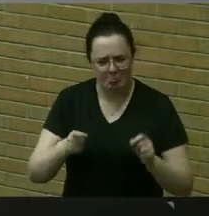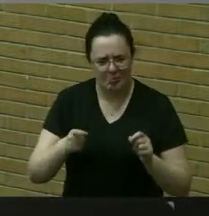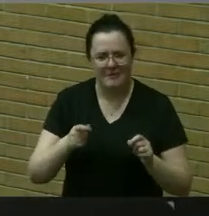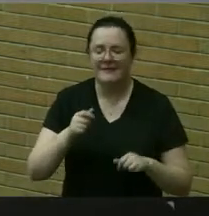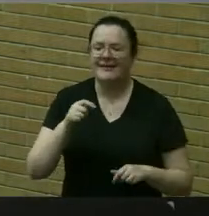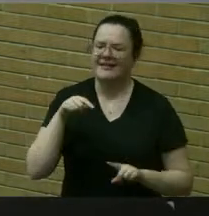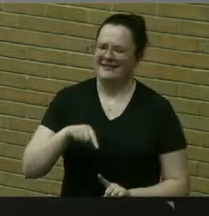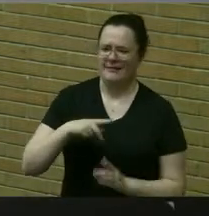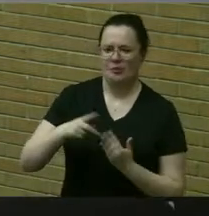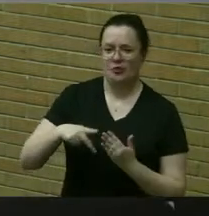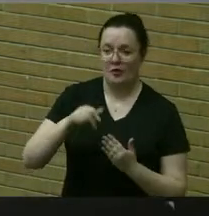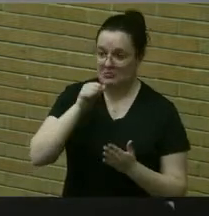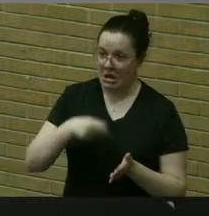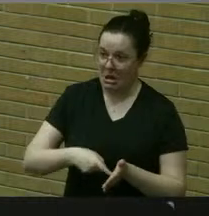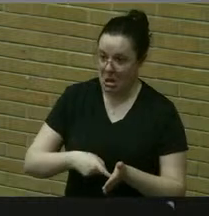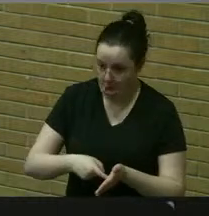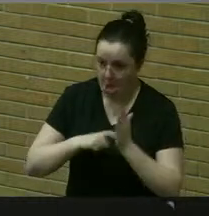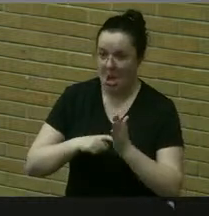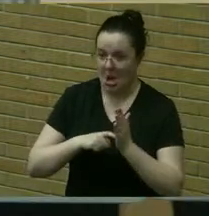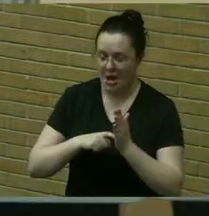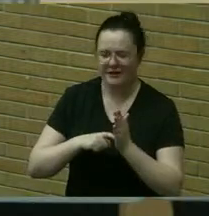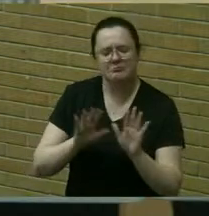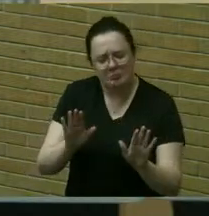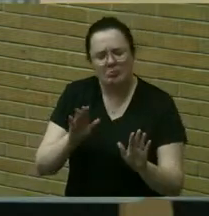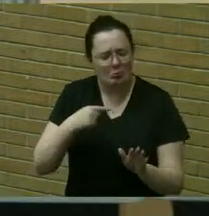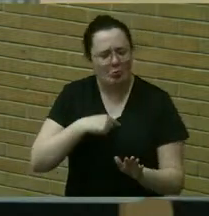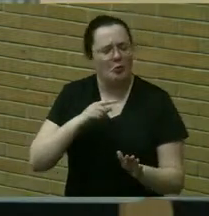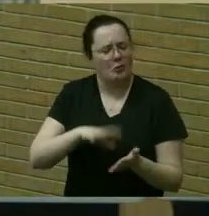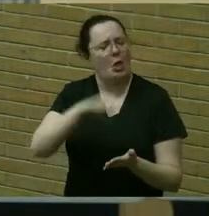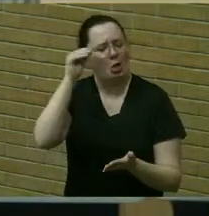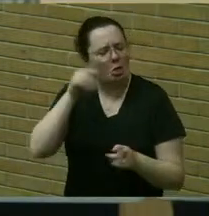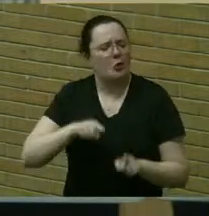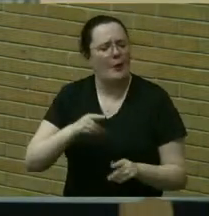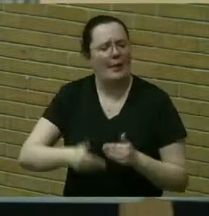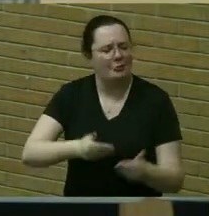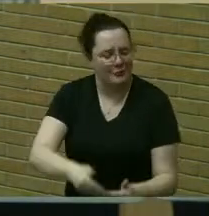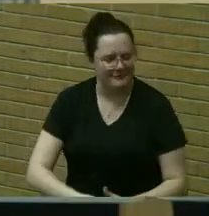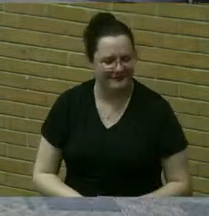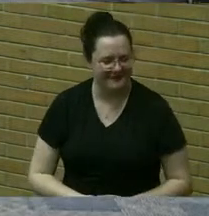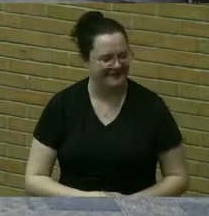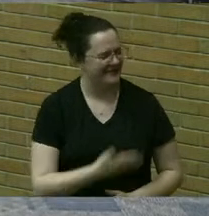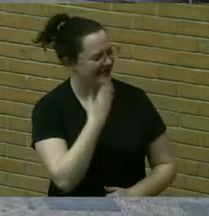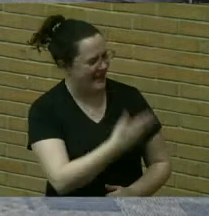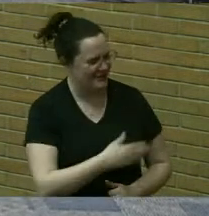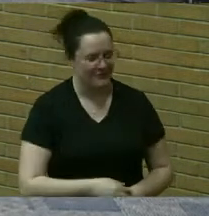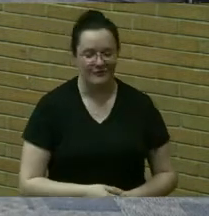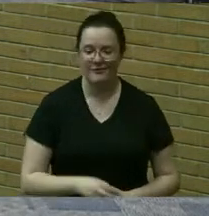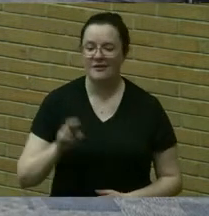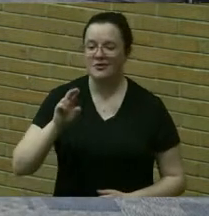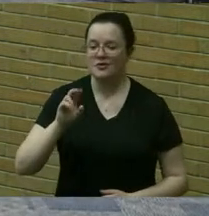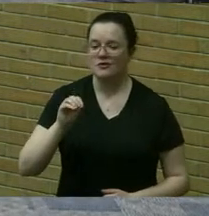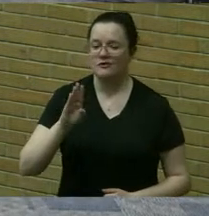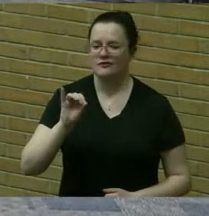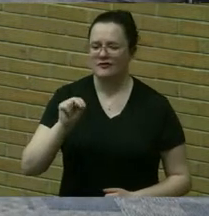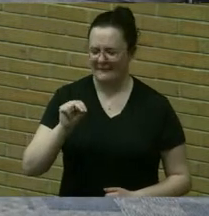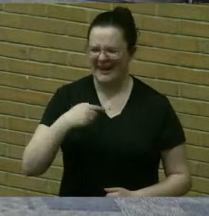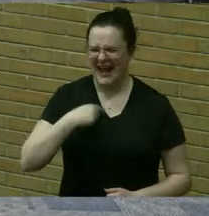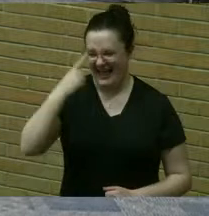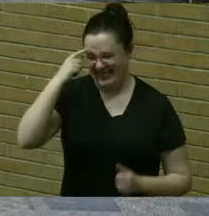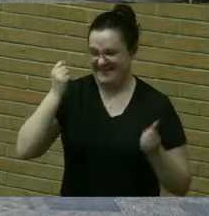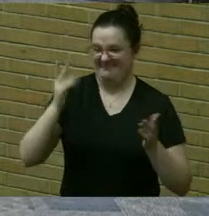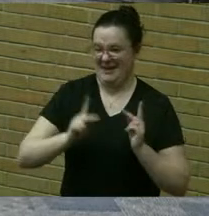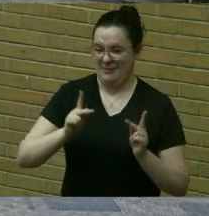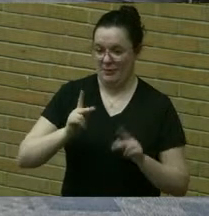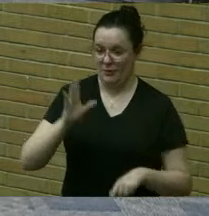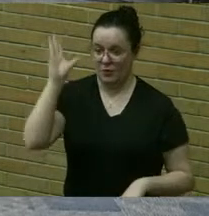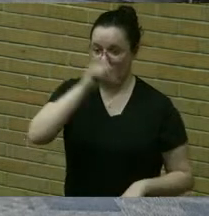we all learn as we go along but thank you well thank you for that yeah yeah and i do think that a lot of people assume that